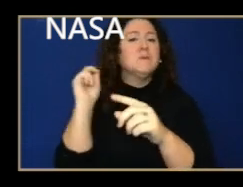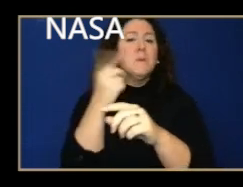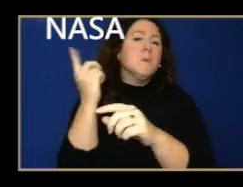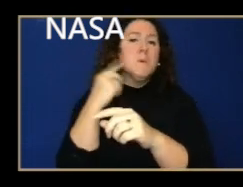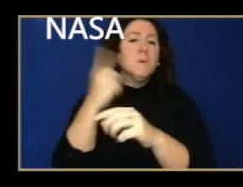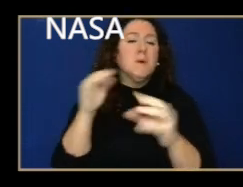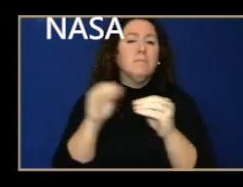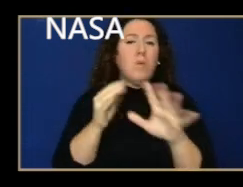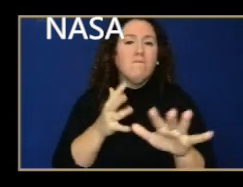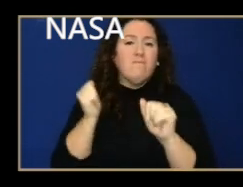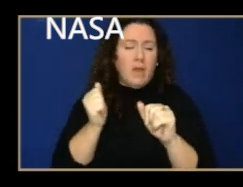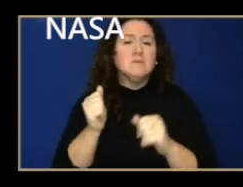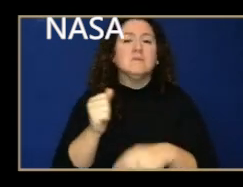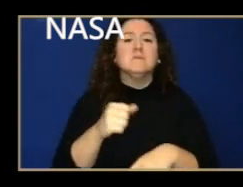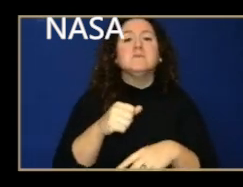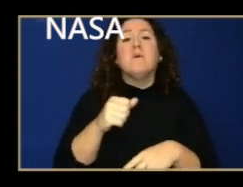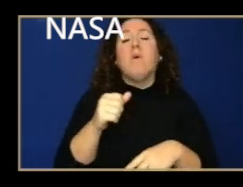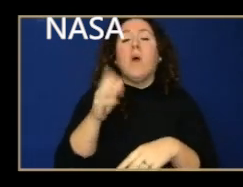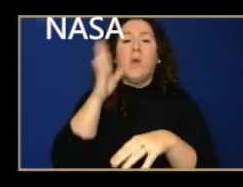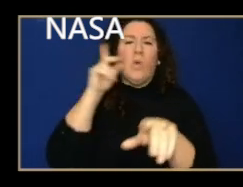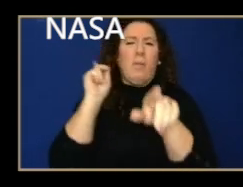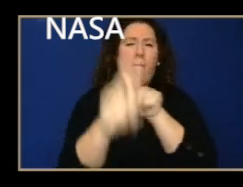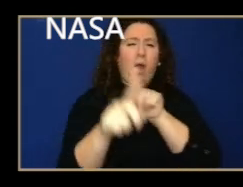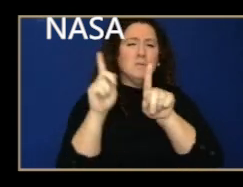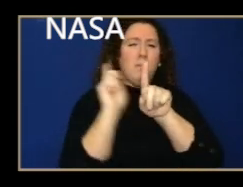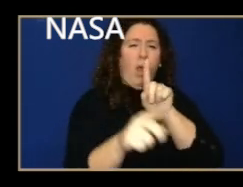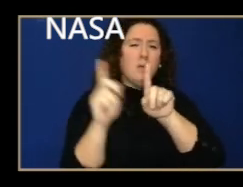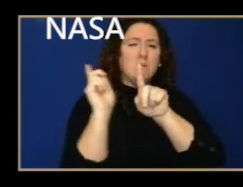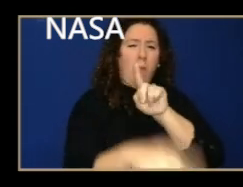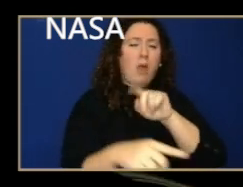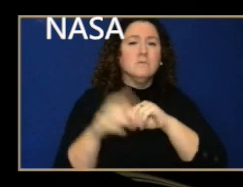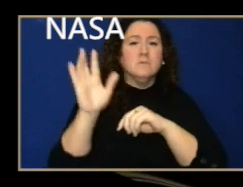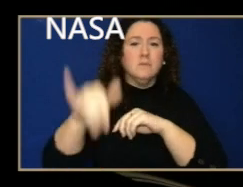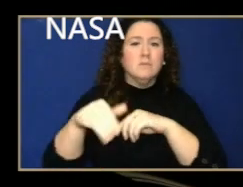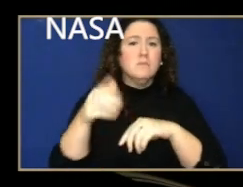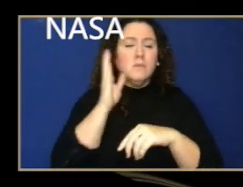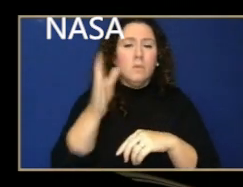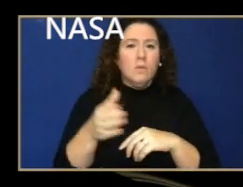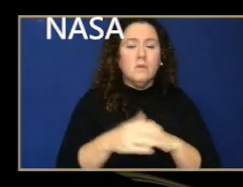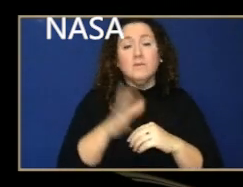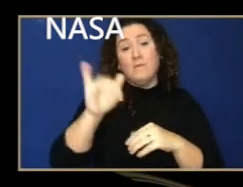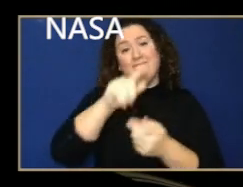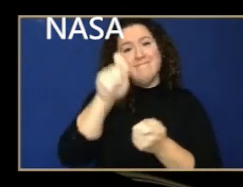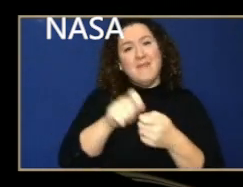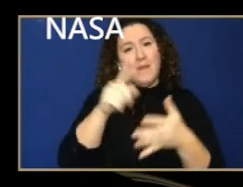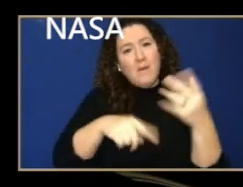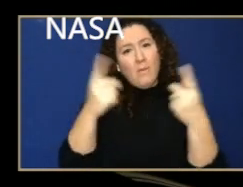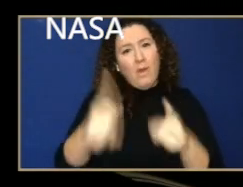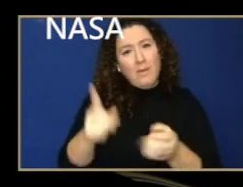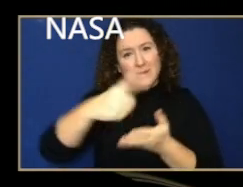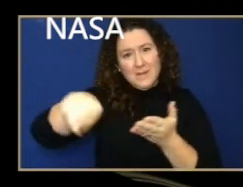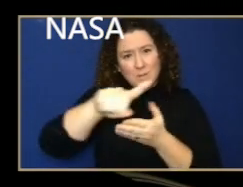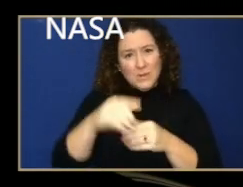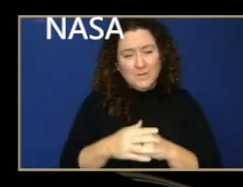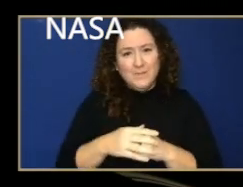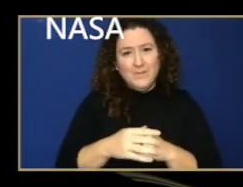slower runners going further on the outside track. And that's exactly what's happening in our solar system this week. In this diagram here, you can see